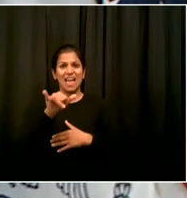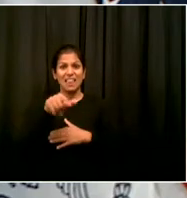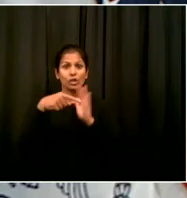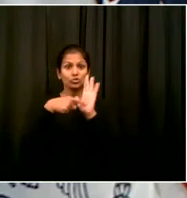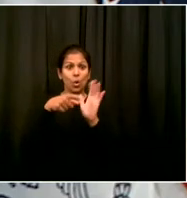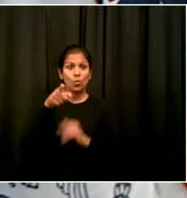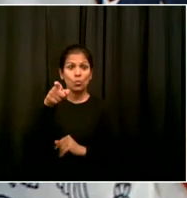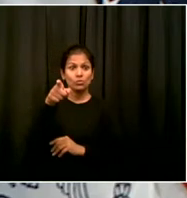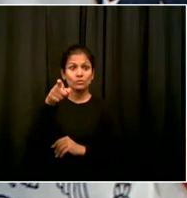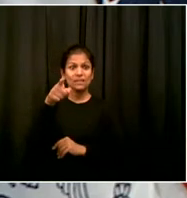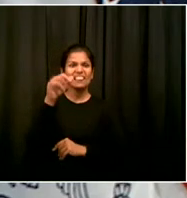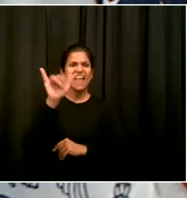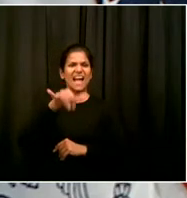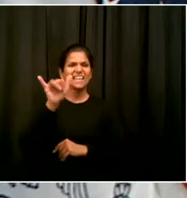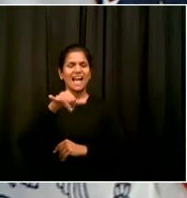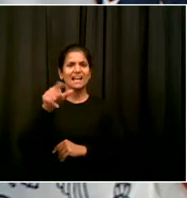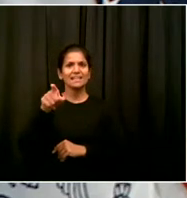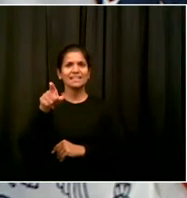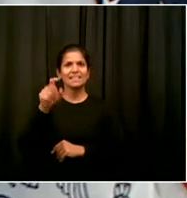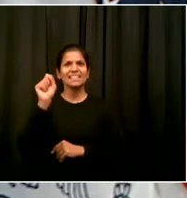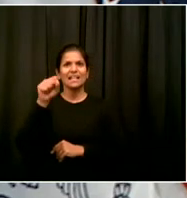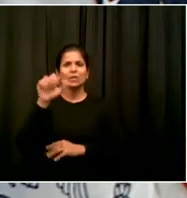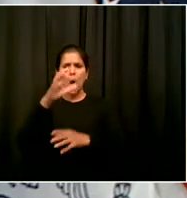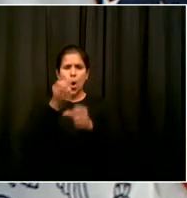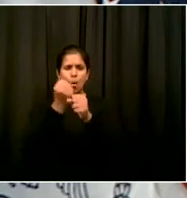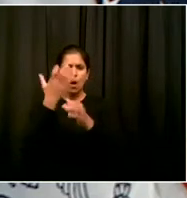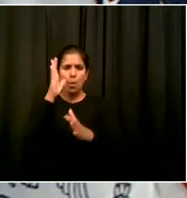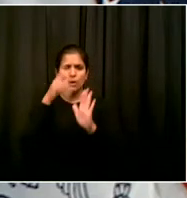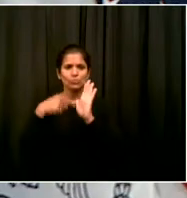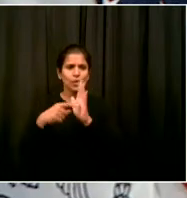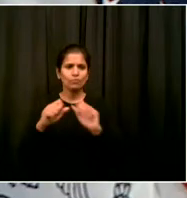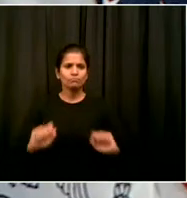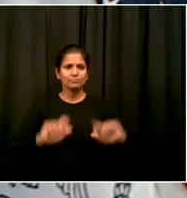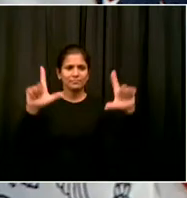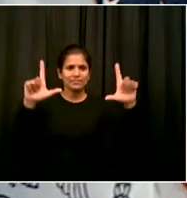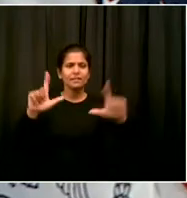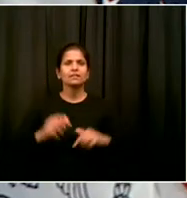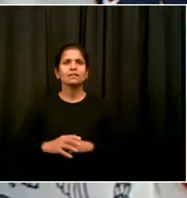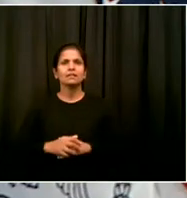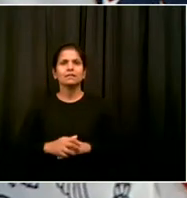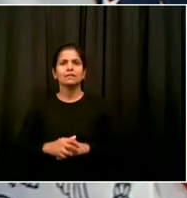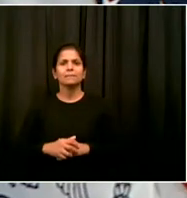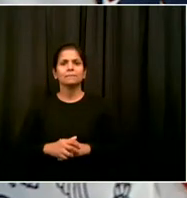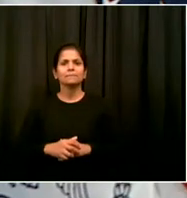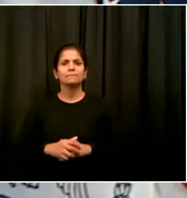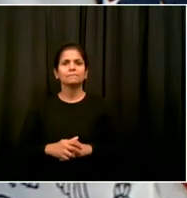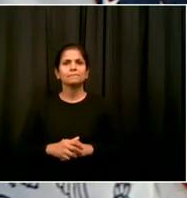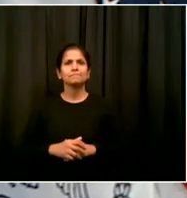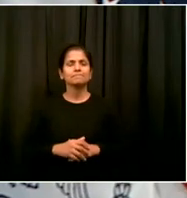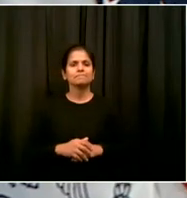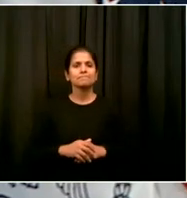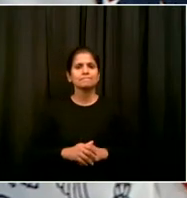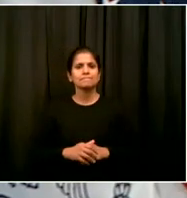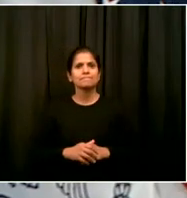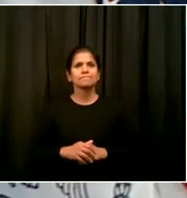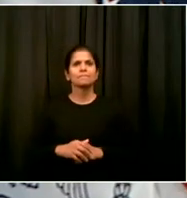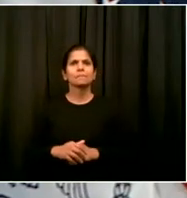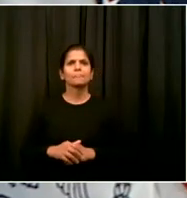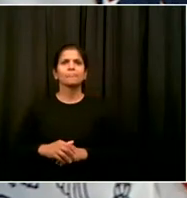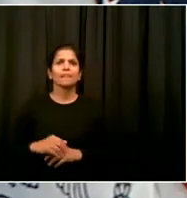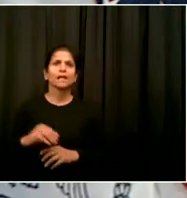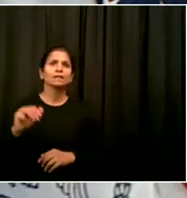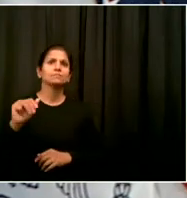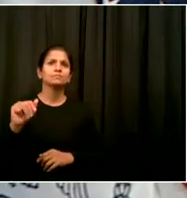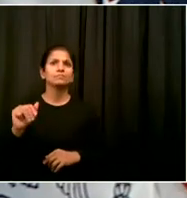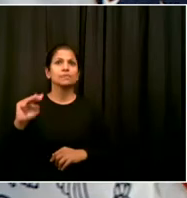Almost there. Margaret, we're going to set this up for OK, Margaret. Now, I don't know if you can see it, Margaret, but this is the schematic of how it would look with the